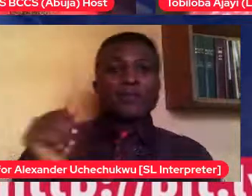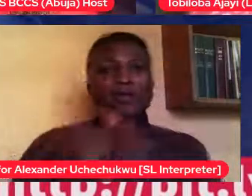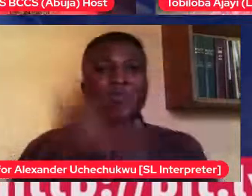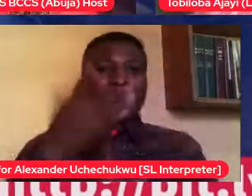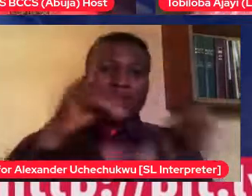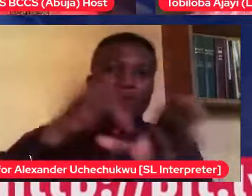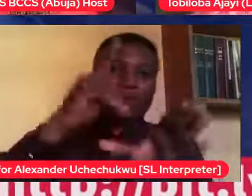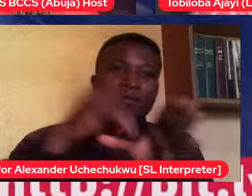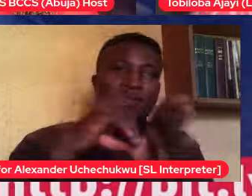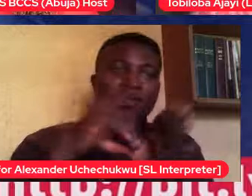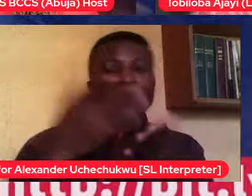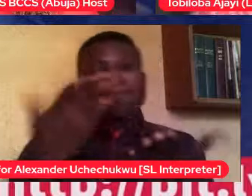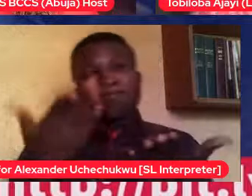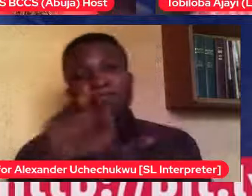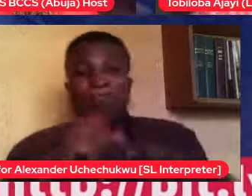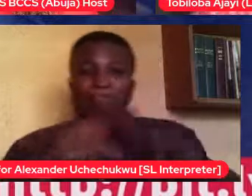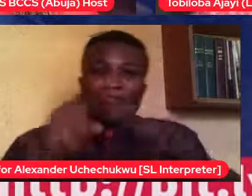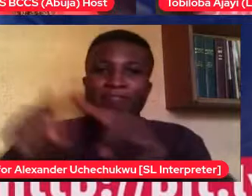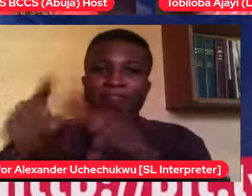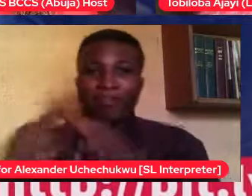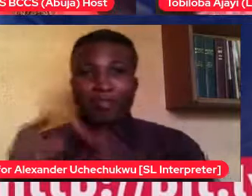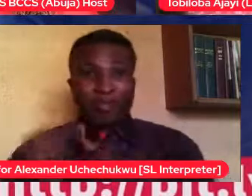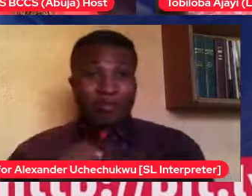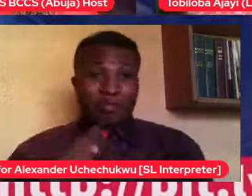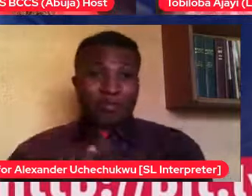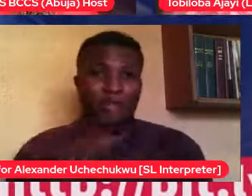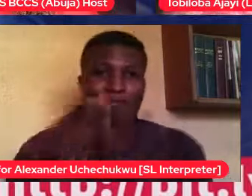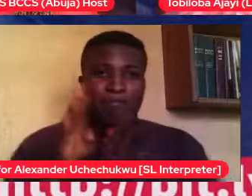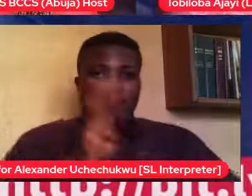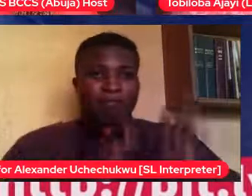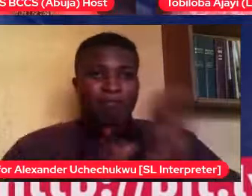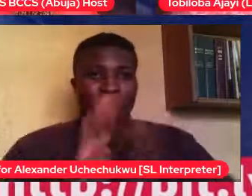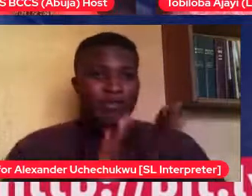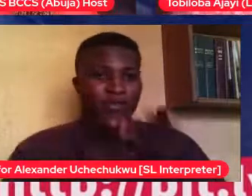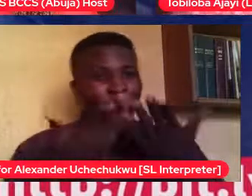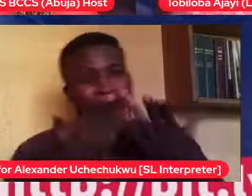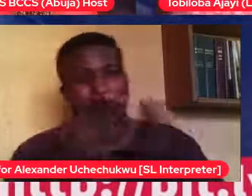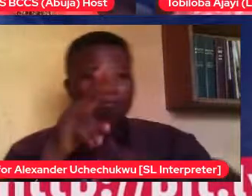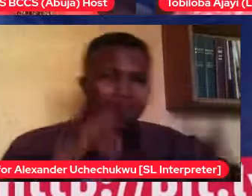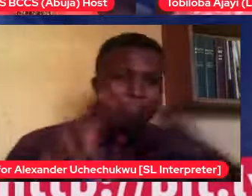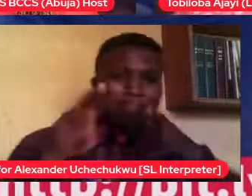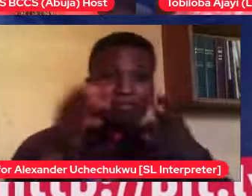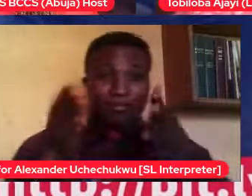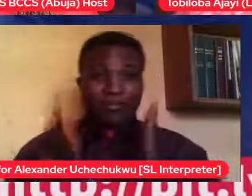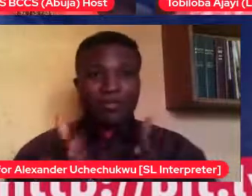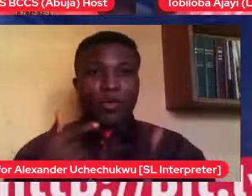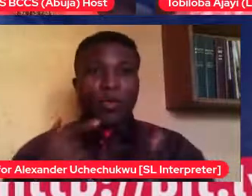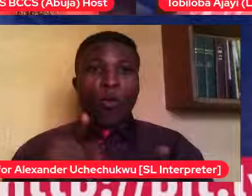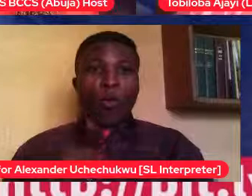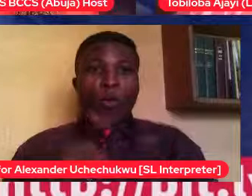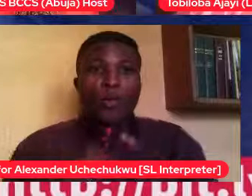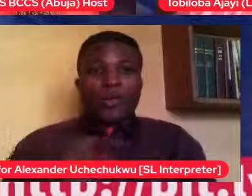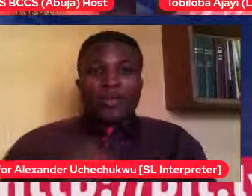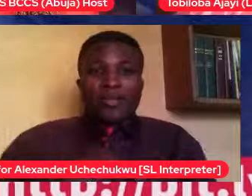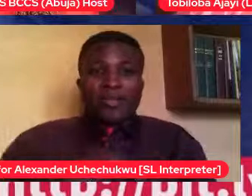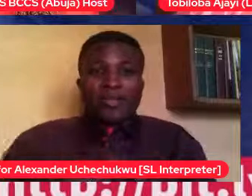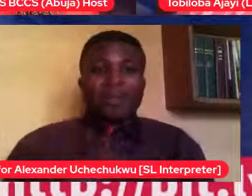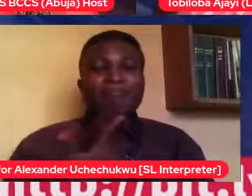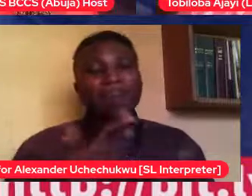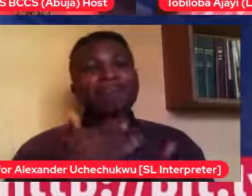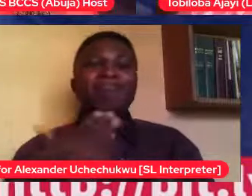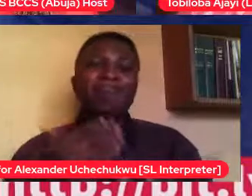a behavior analyst. Um, also an advanced certified autism specialist. I mean, we could go on, but